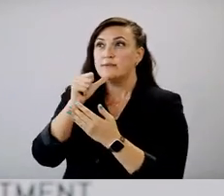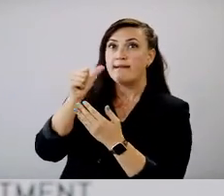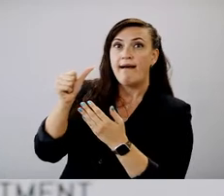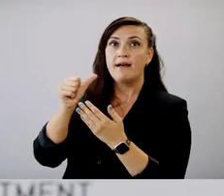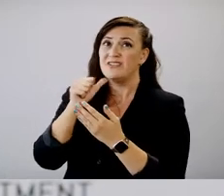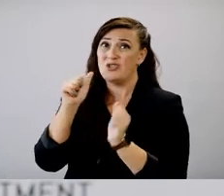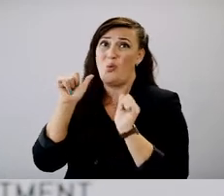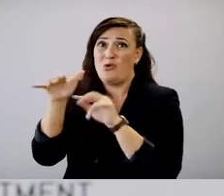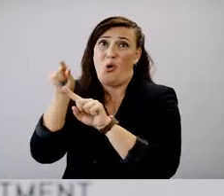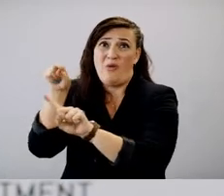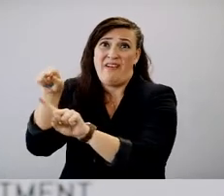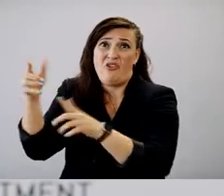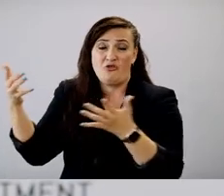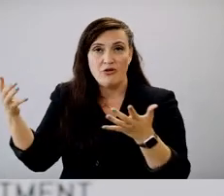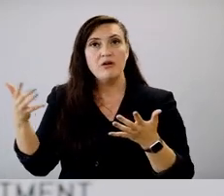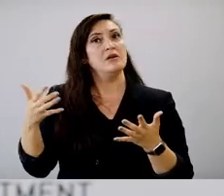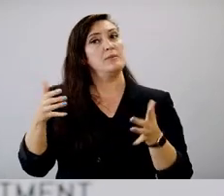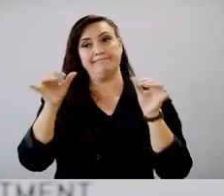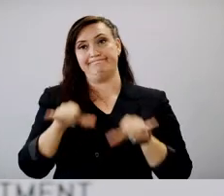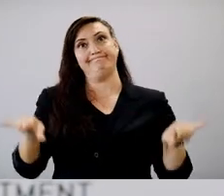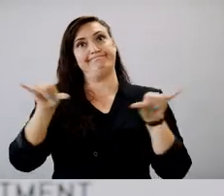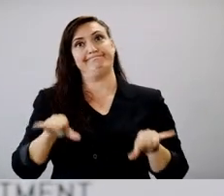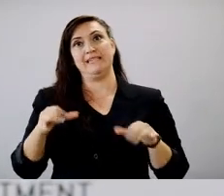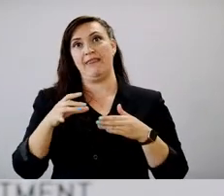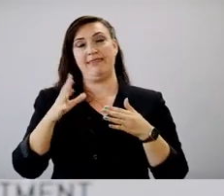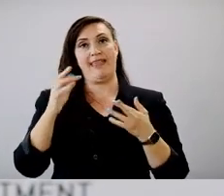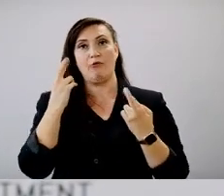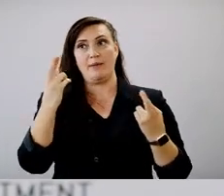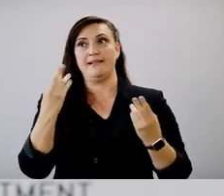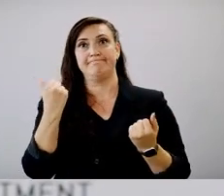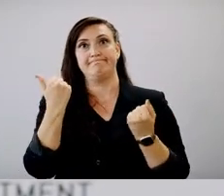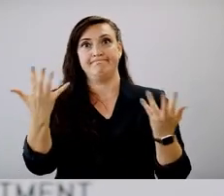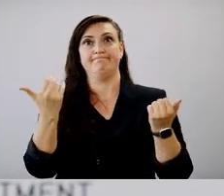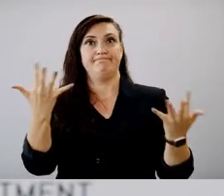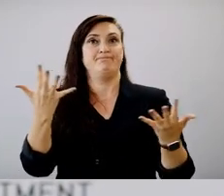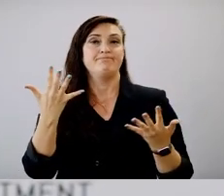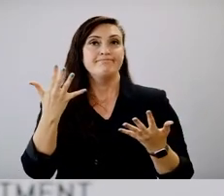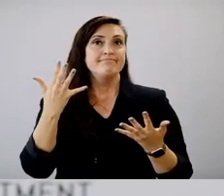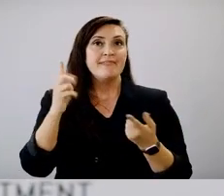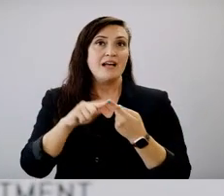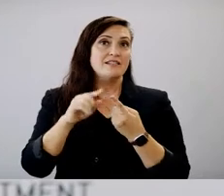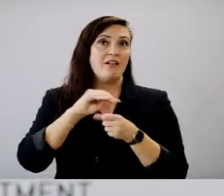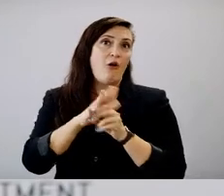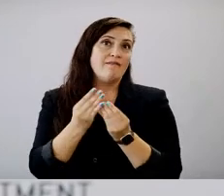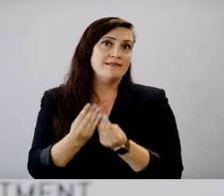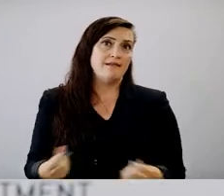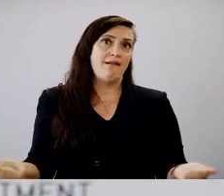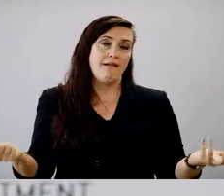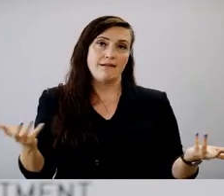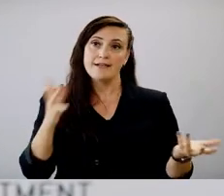continue to maintain that guidance as, as long as we have COVID circulating in our community.